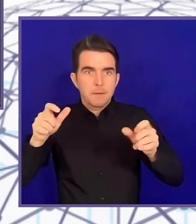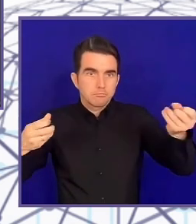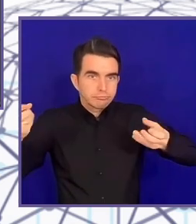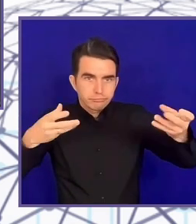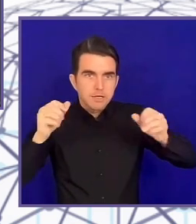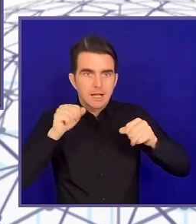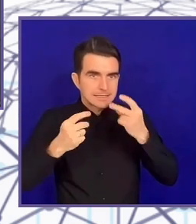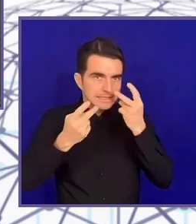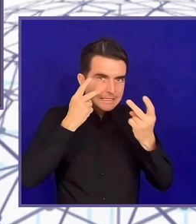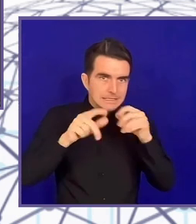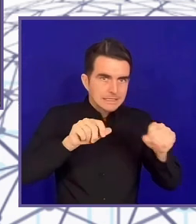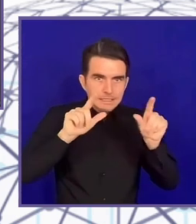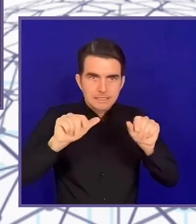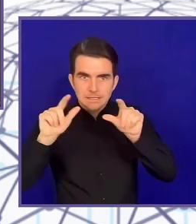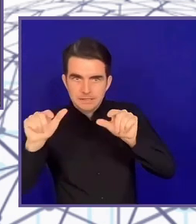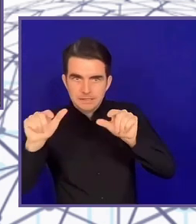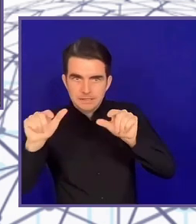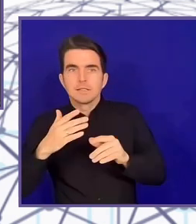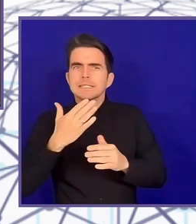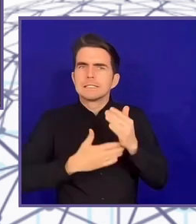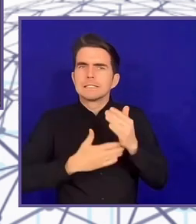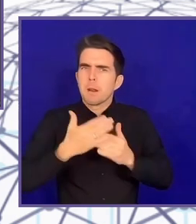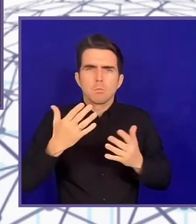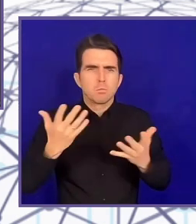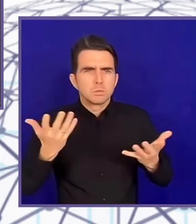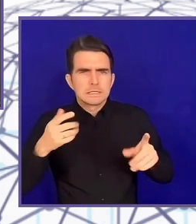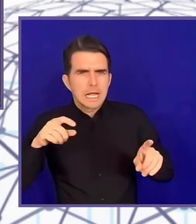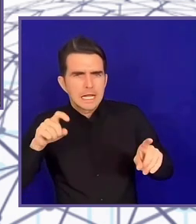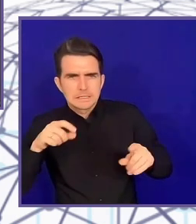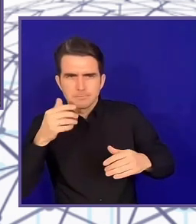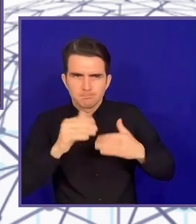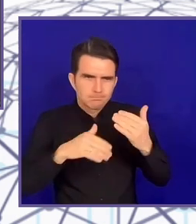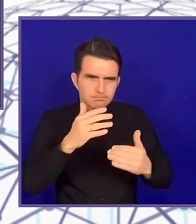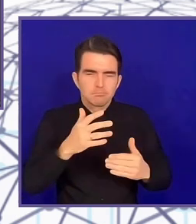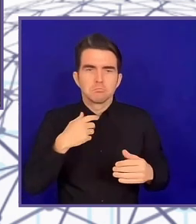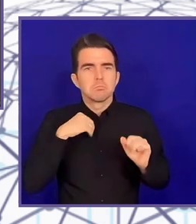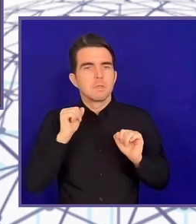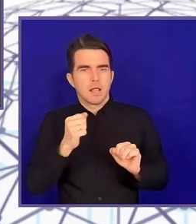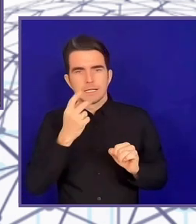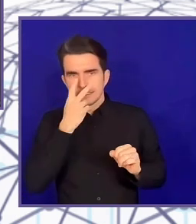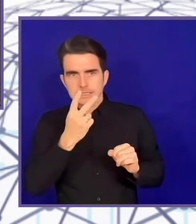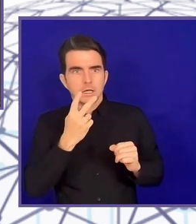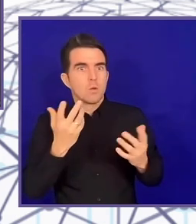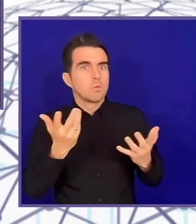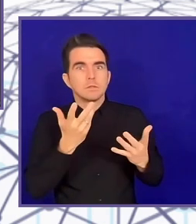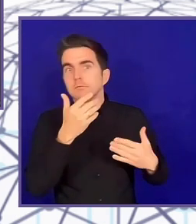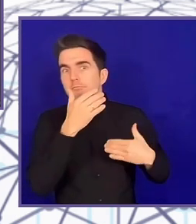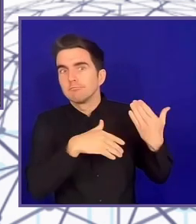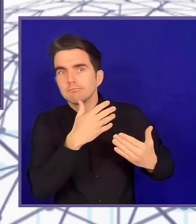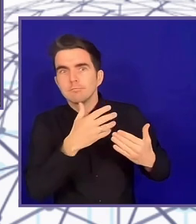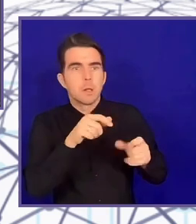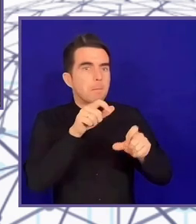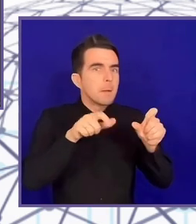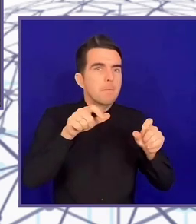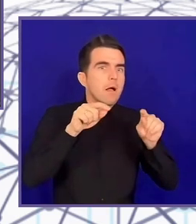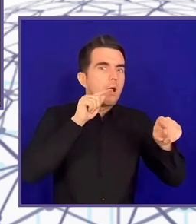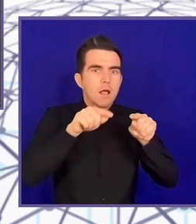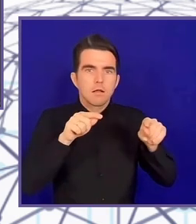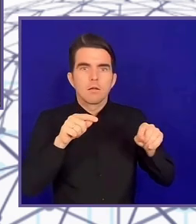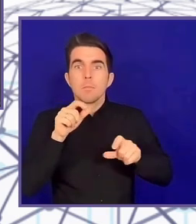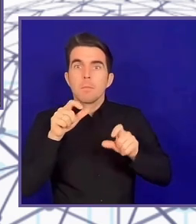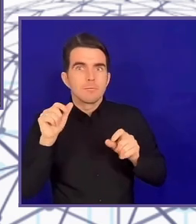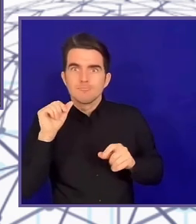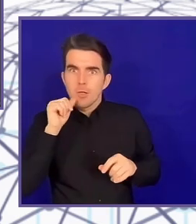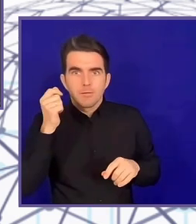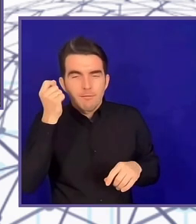could be collaborating with in another country. So, very soon, thank you to UK Aid and the 80-20-30 program and to the NCAT in